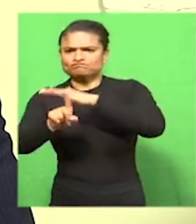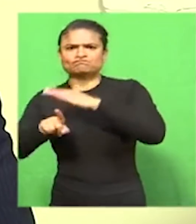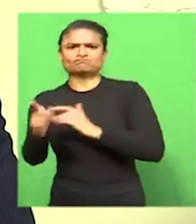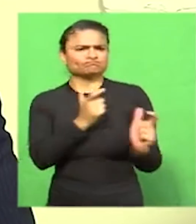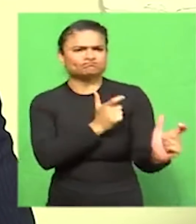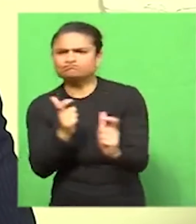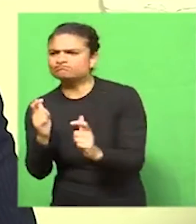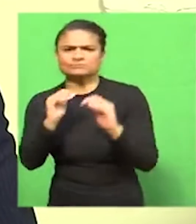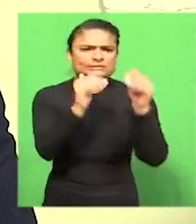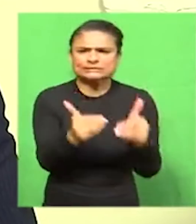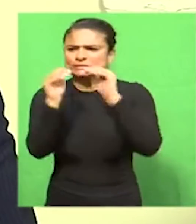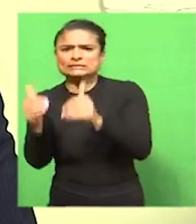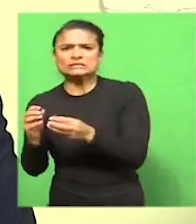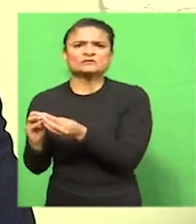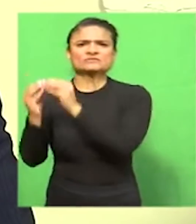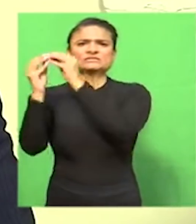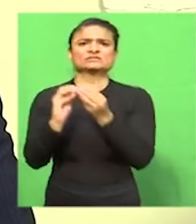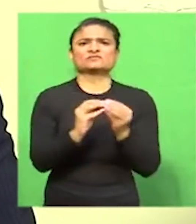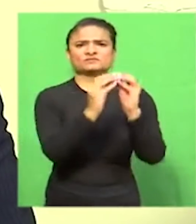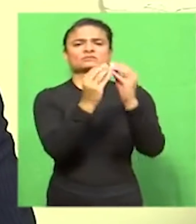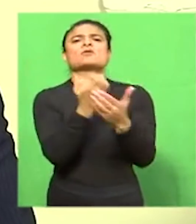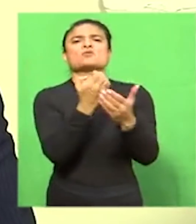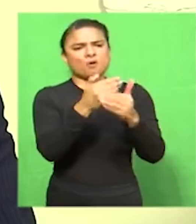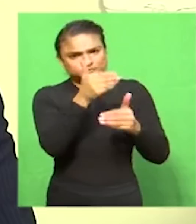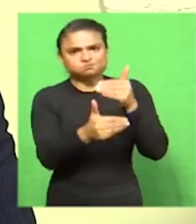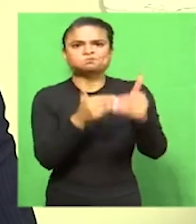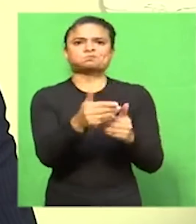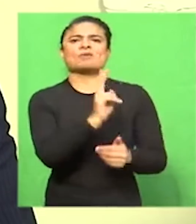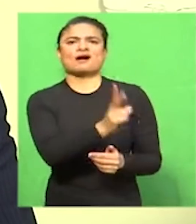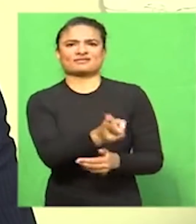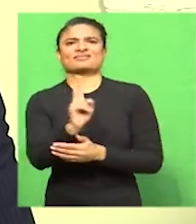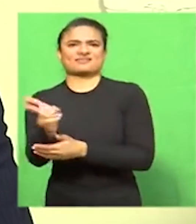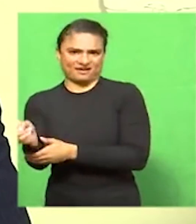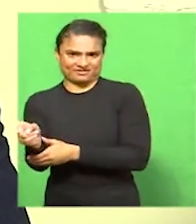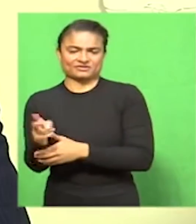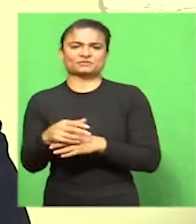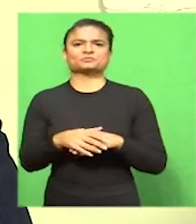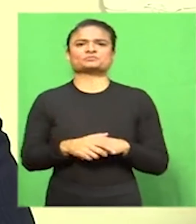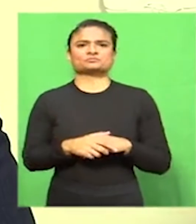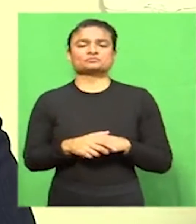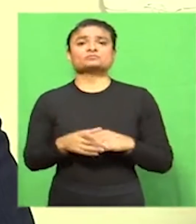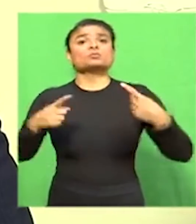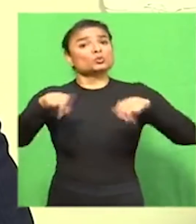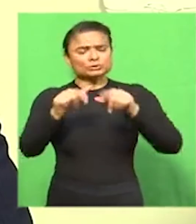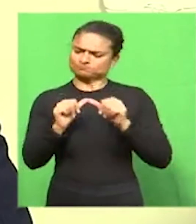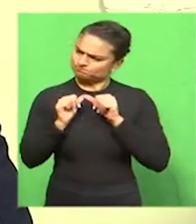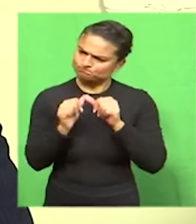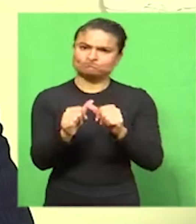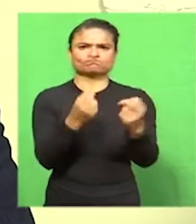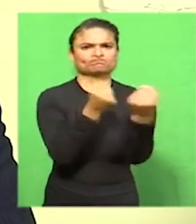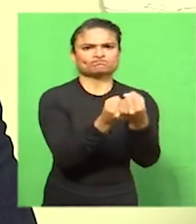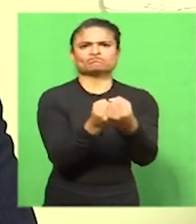South African National Defence Force. We have maintained this deployment in areas regarded as potential